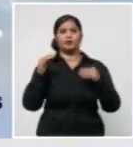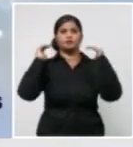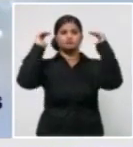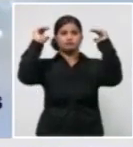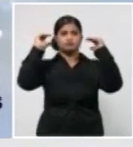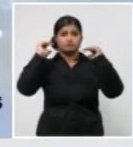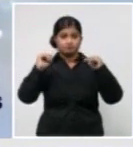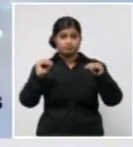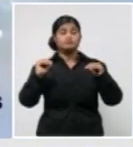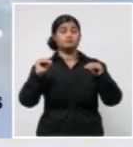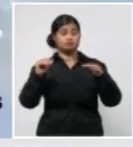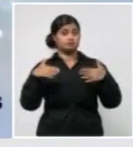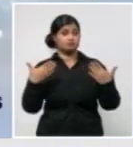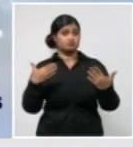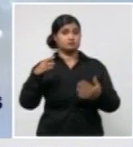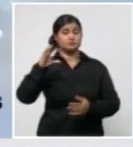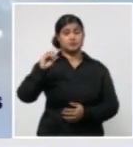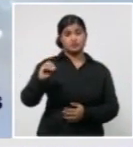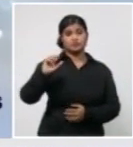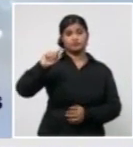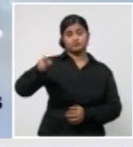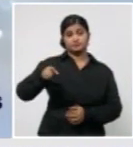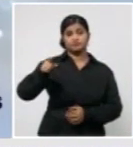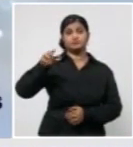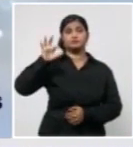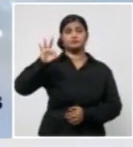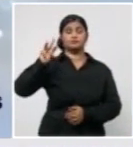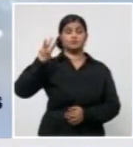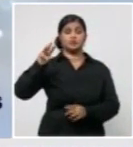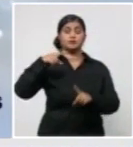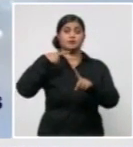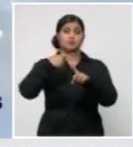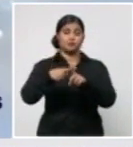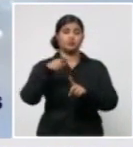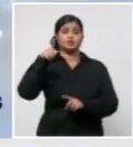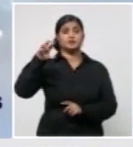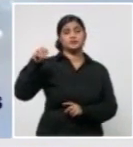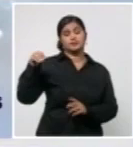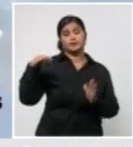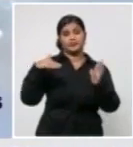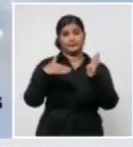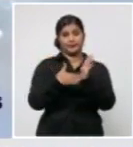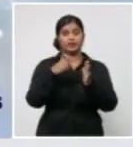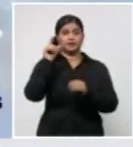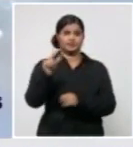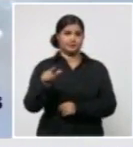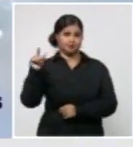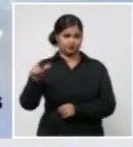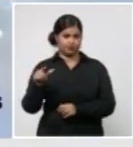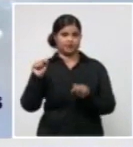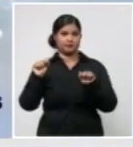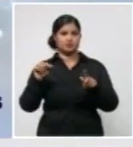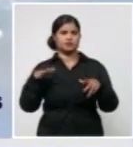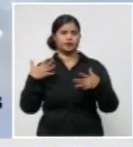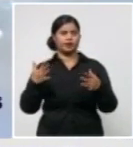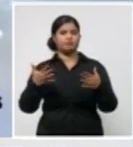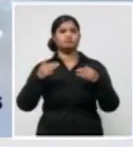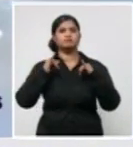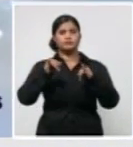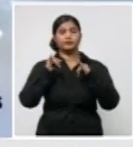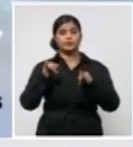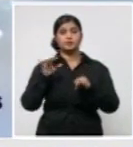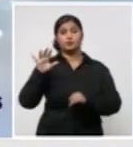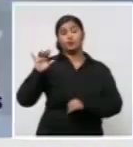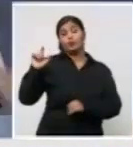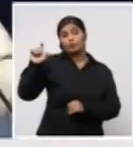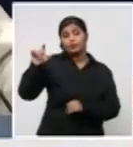over the last 15 days. It's important to mention that no new positive cases have been reported in 13